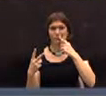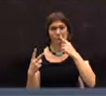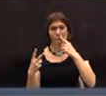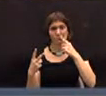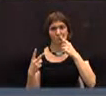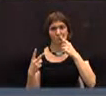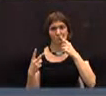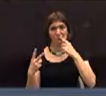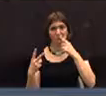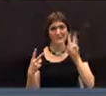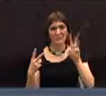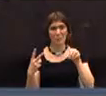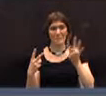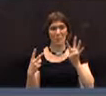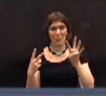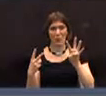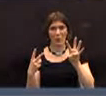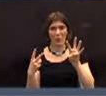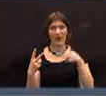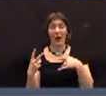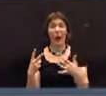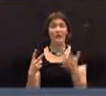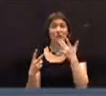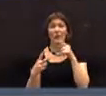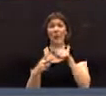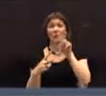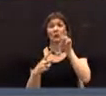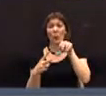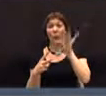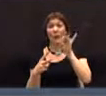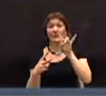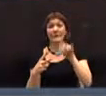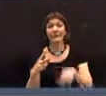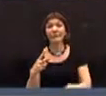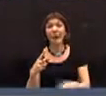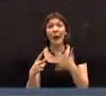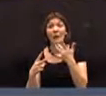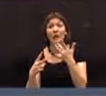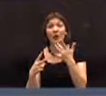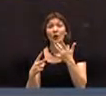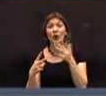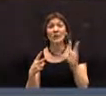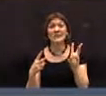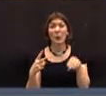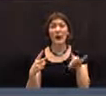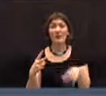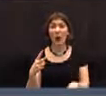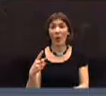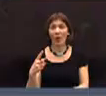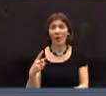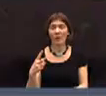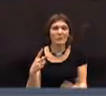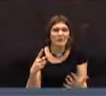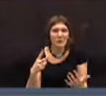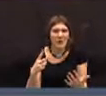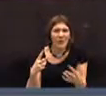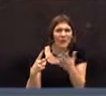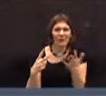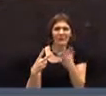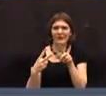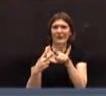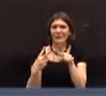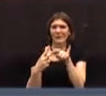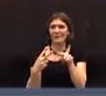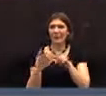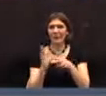So I think the 6.4, I'd rather take the 2.87 if I had my choice. Um, so what, what this must